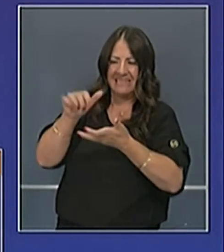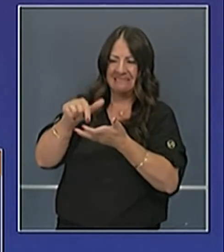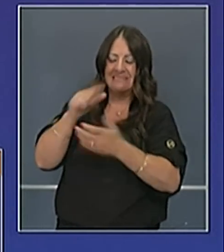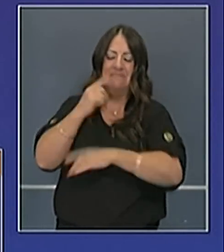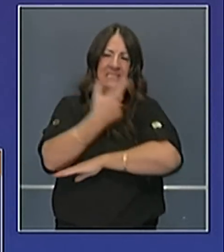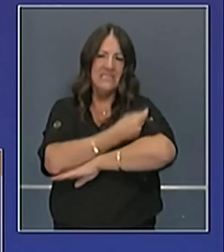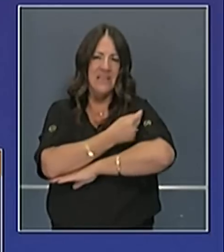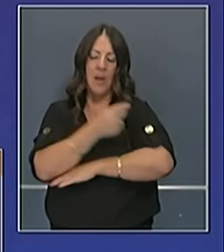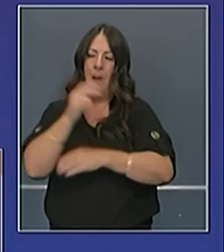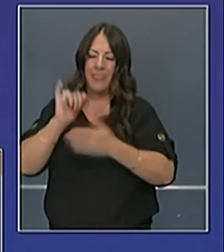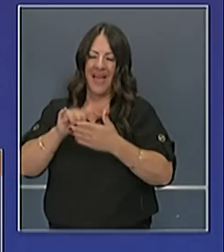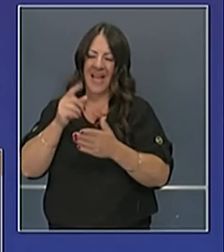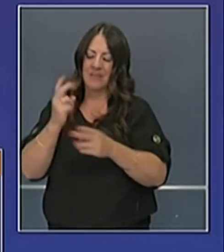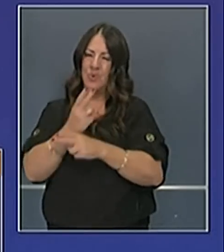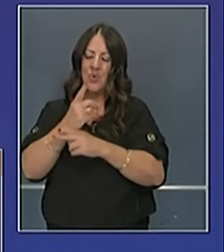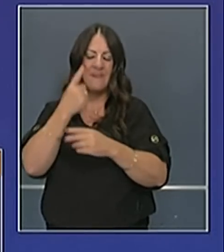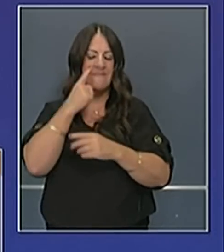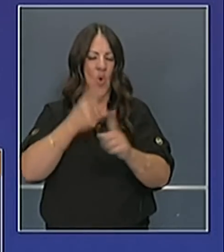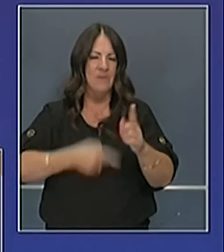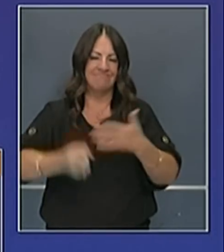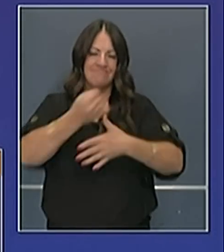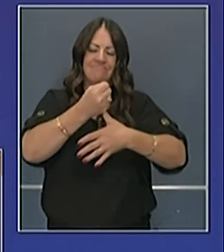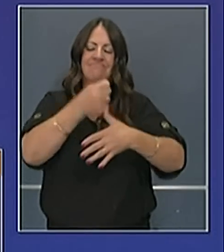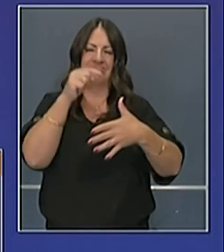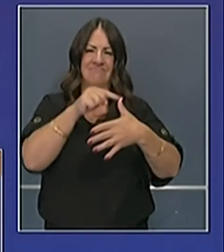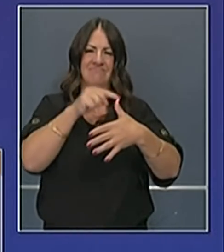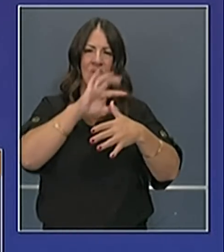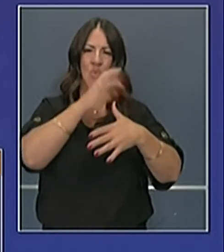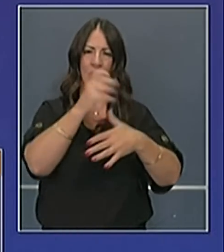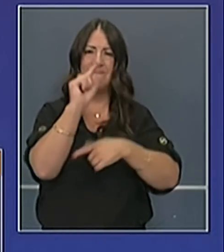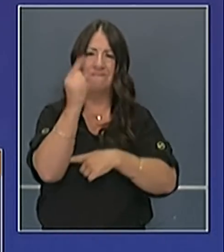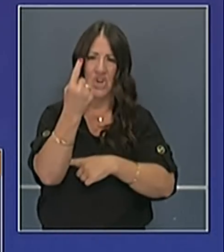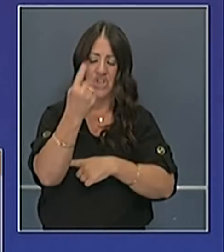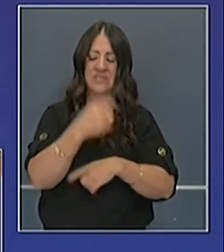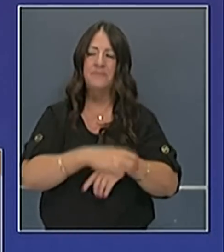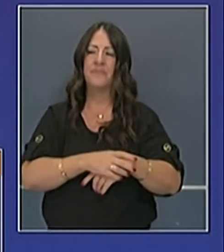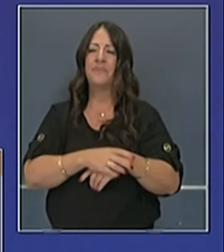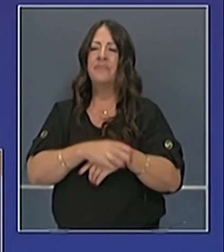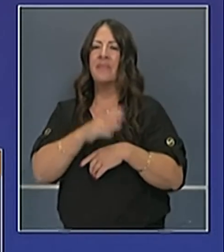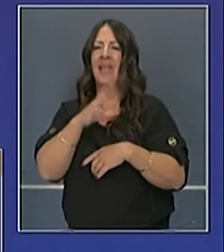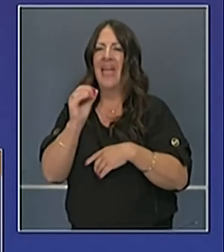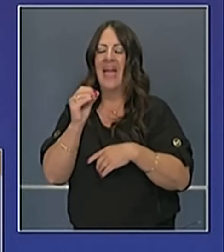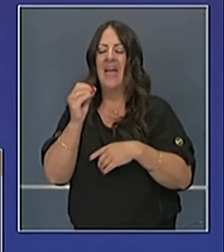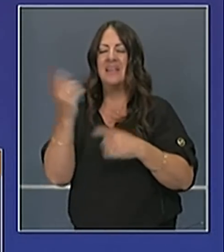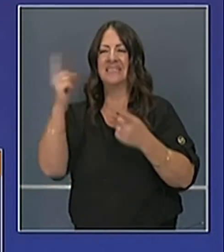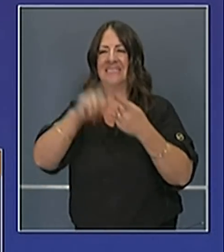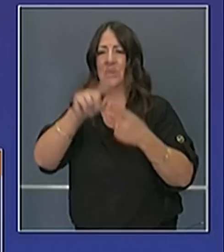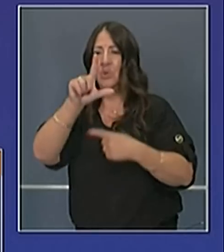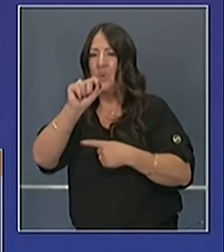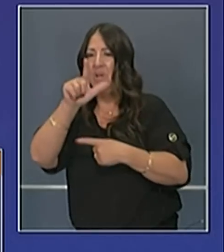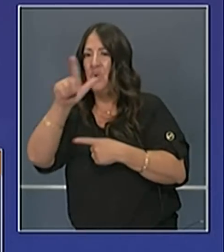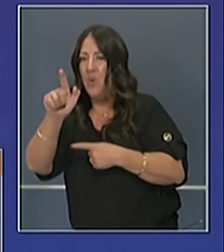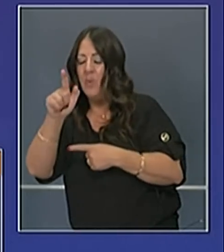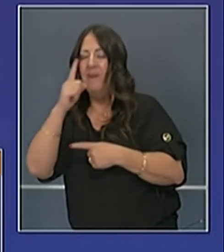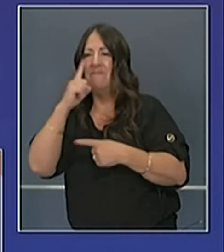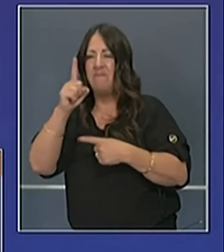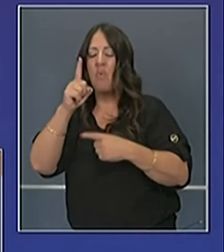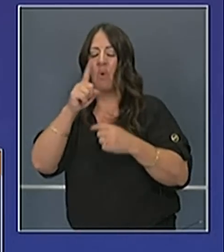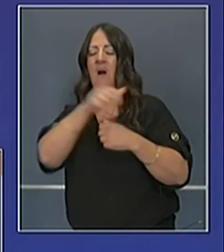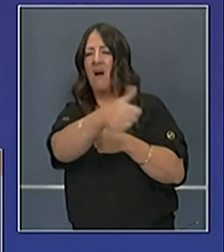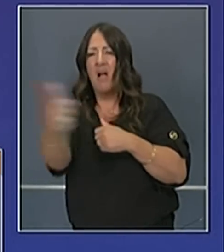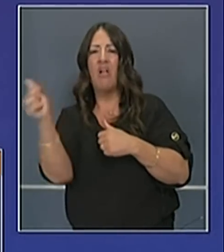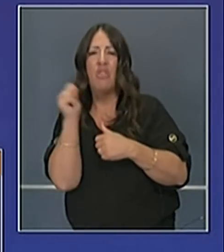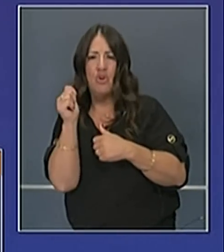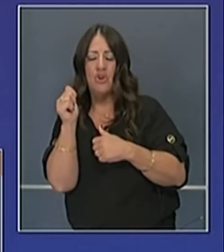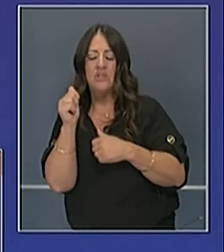anticipate mass availability until 2021. The question for all of us is that in the first quarter,